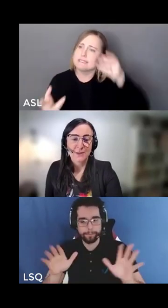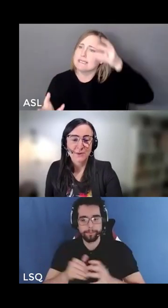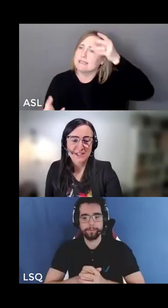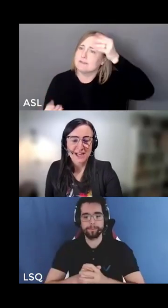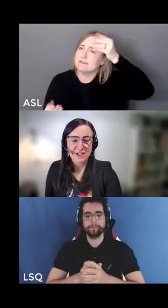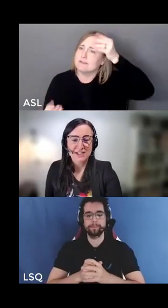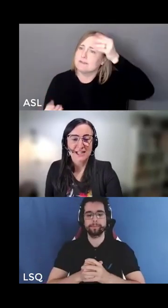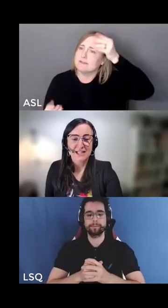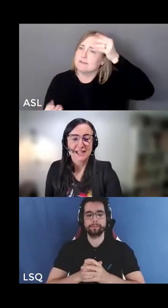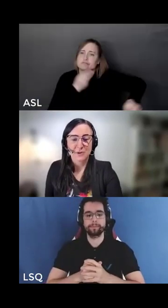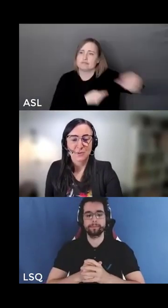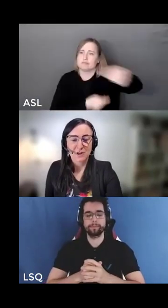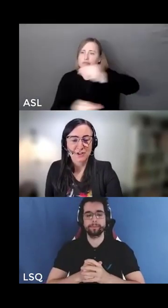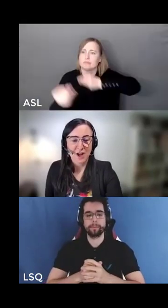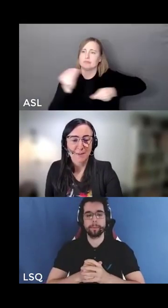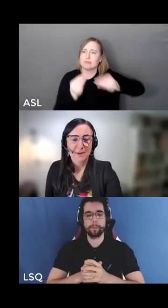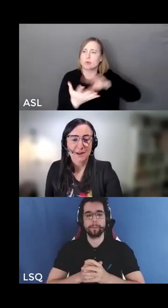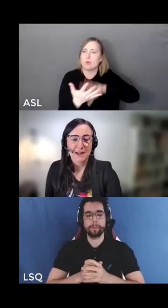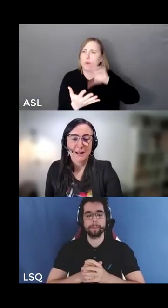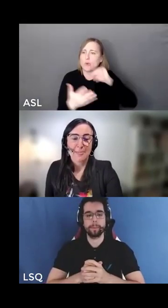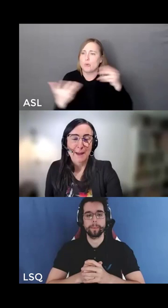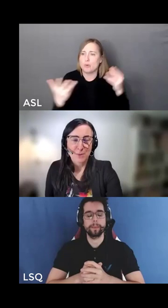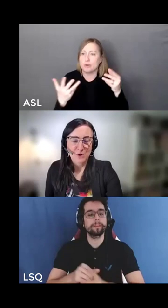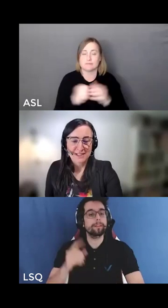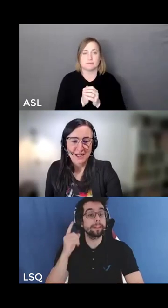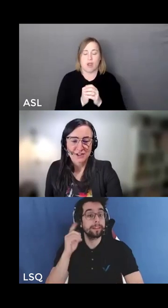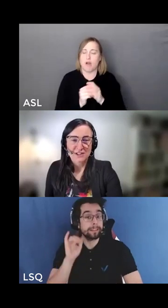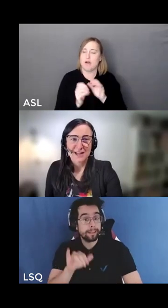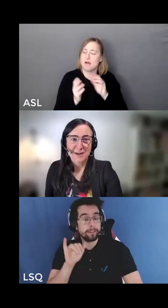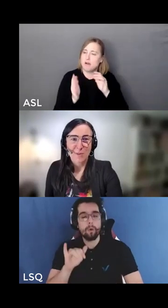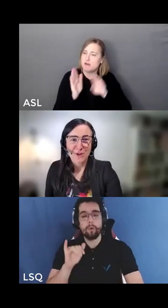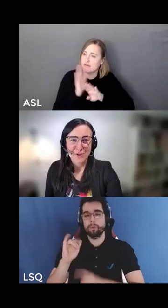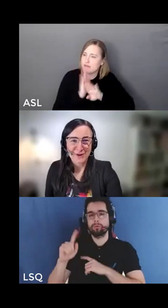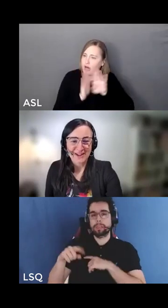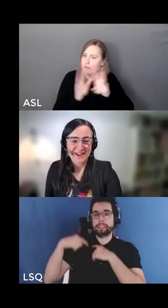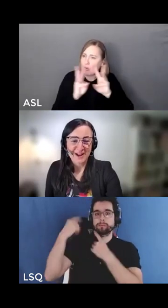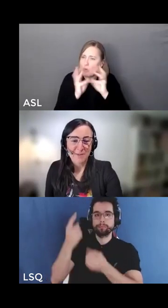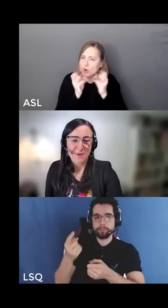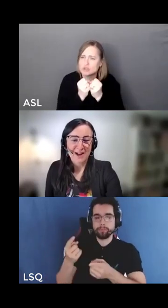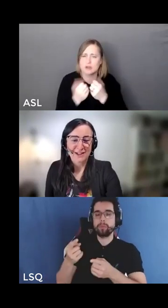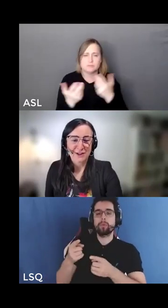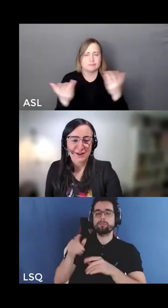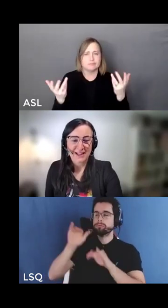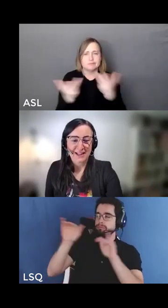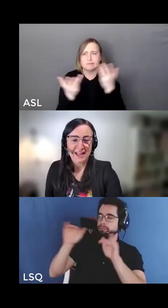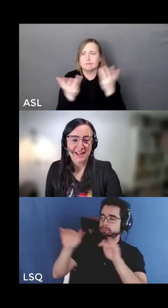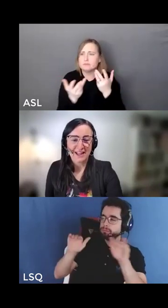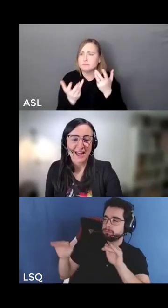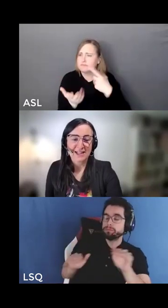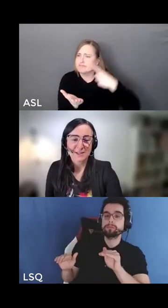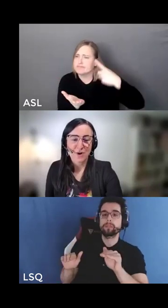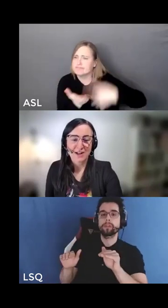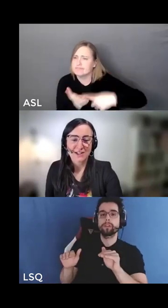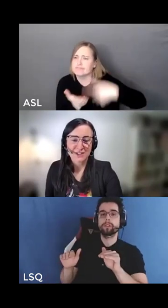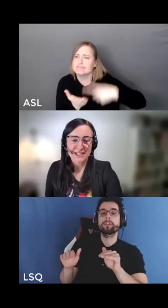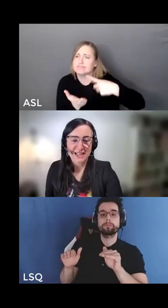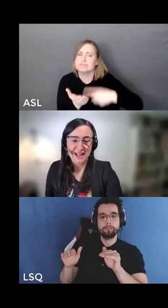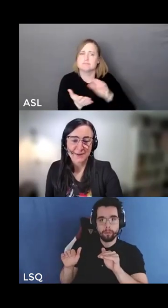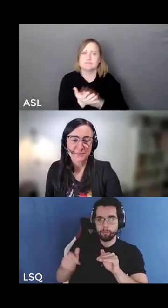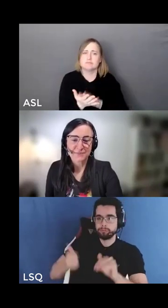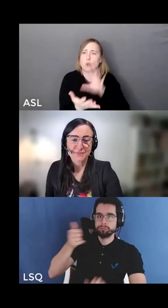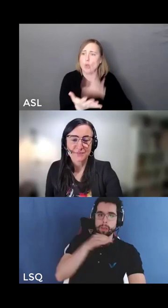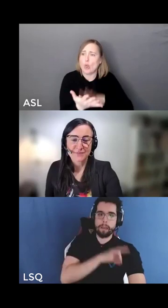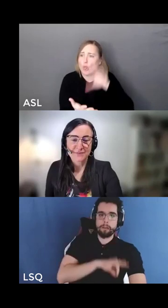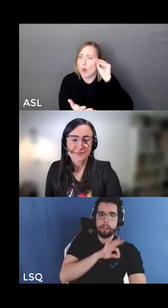And those discussions led to a workshop and more discussions and more learning and more unlearning and has brought us to